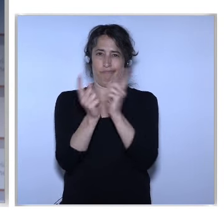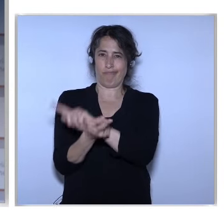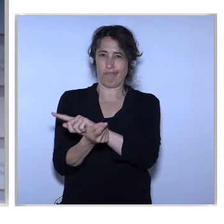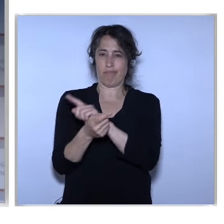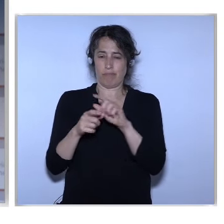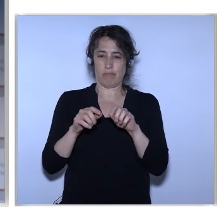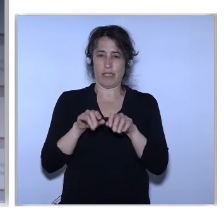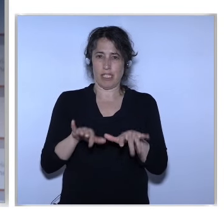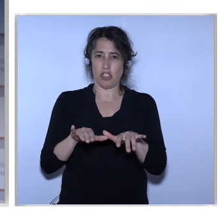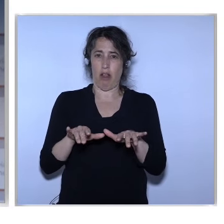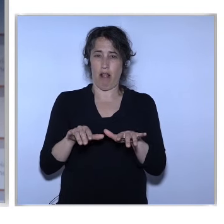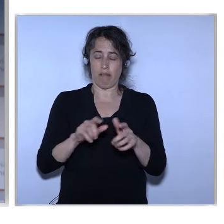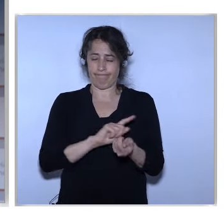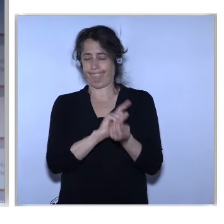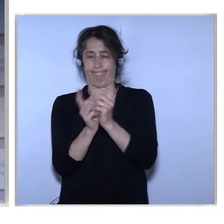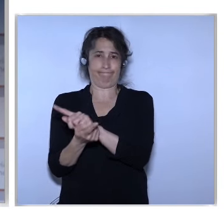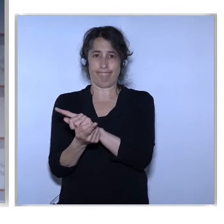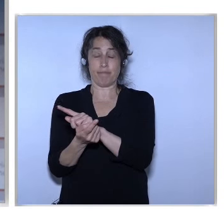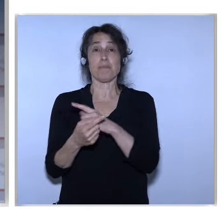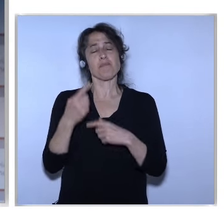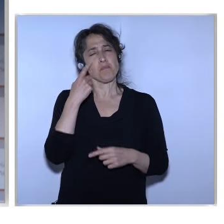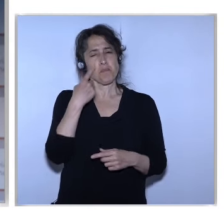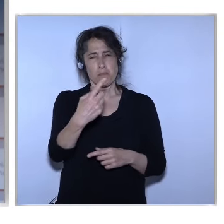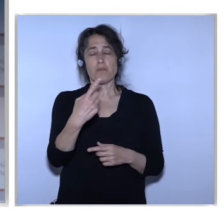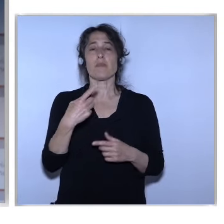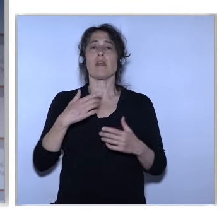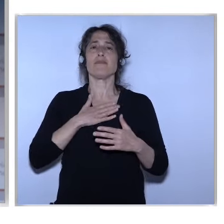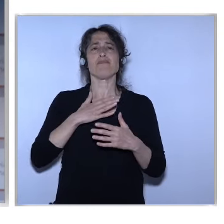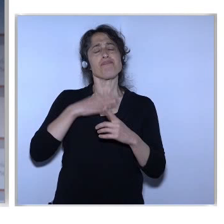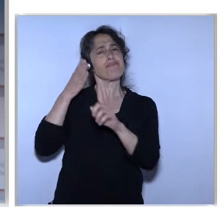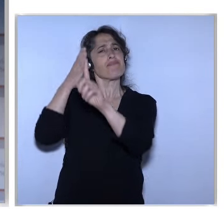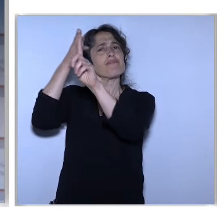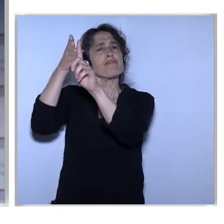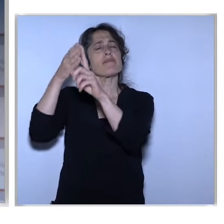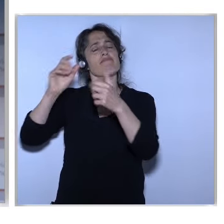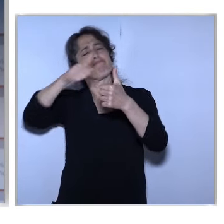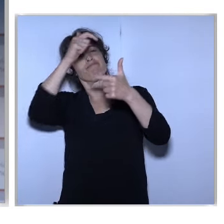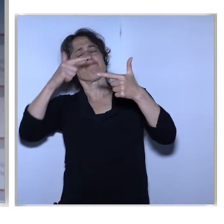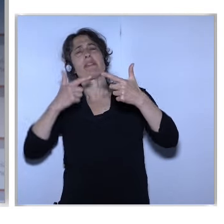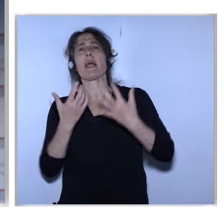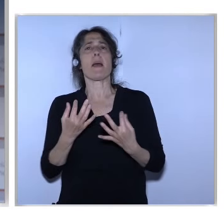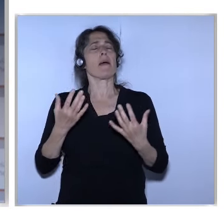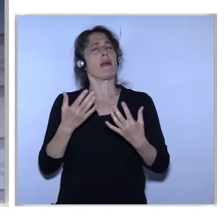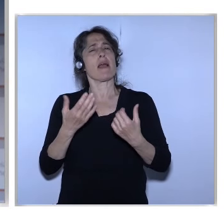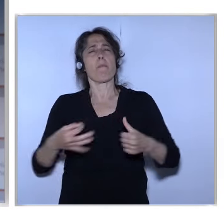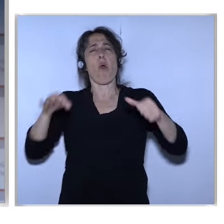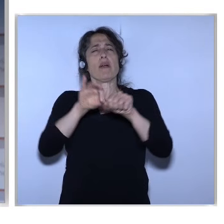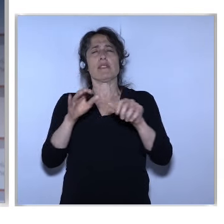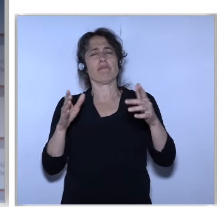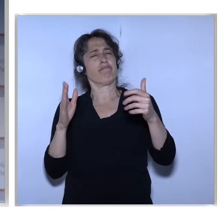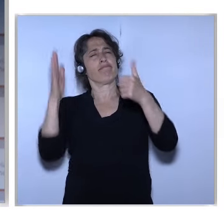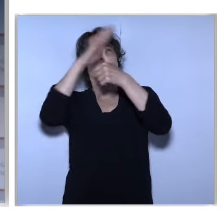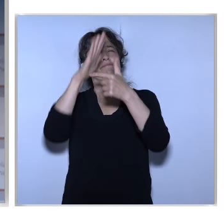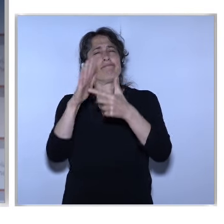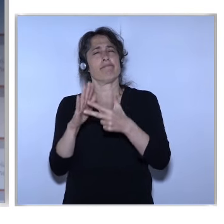slides About our COA priorities And I want us To move on To the first one What